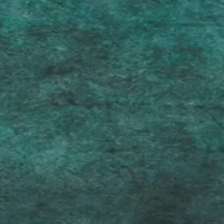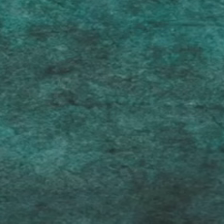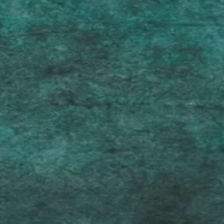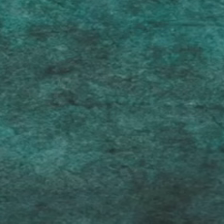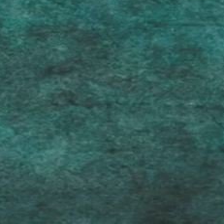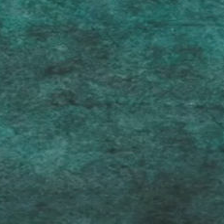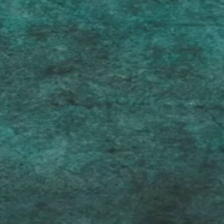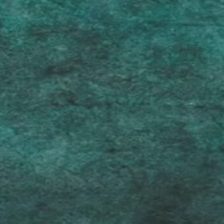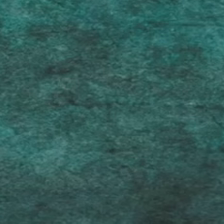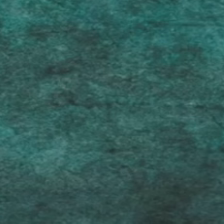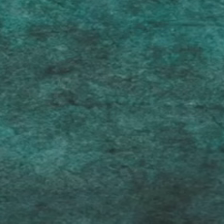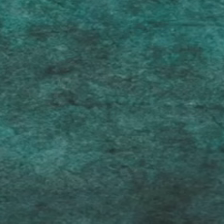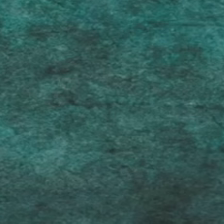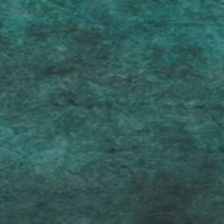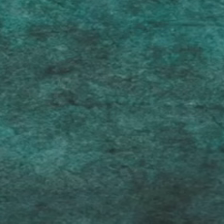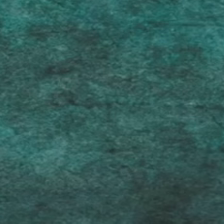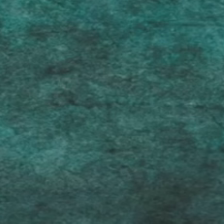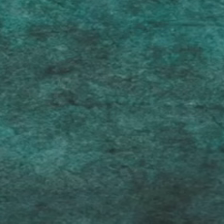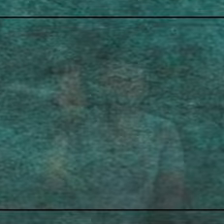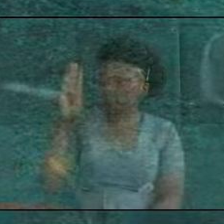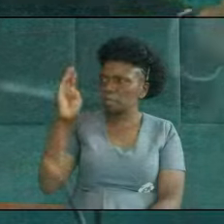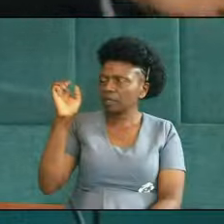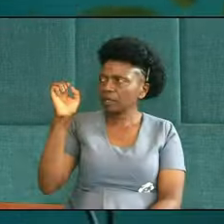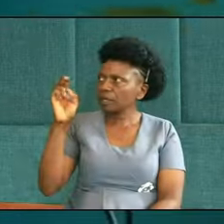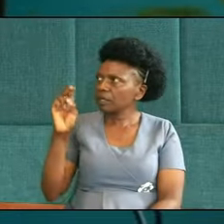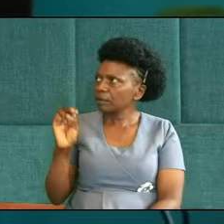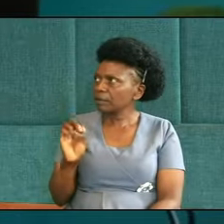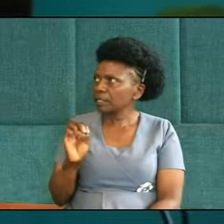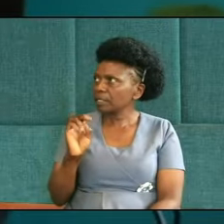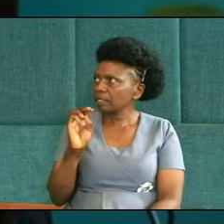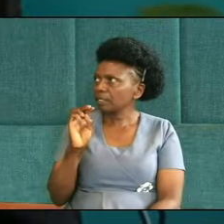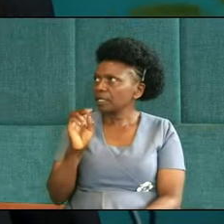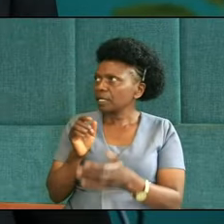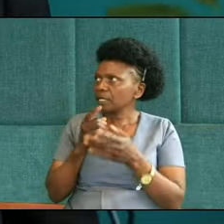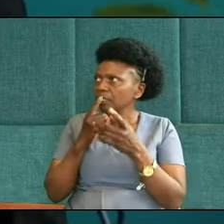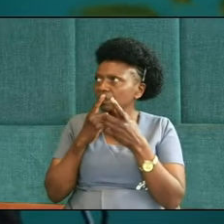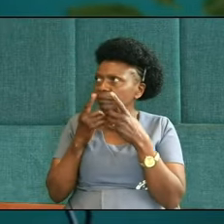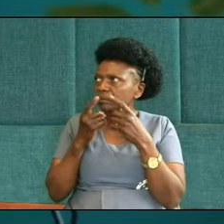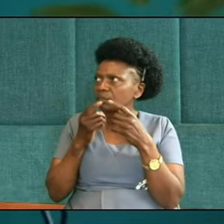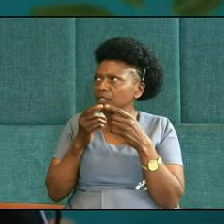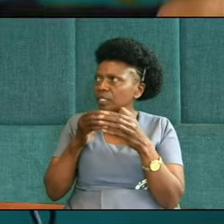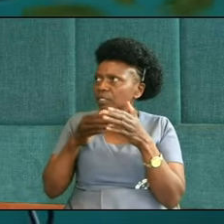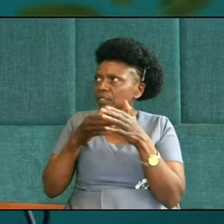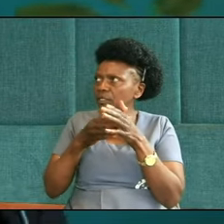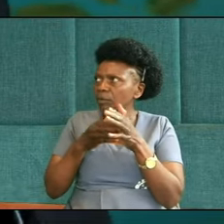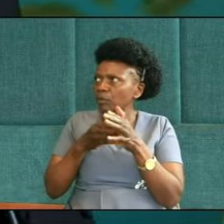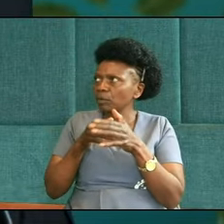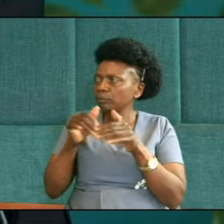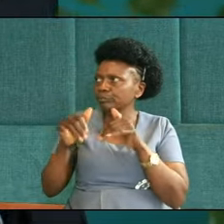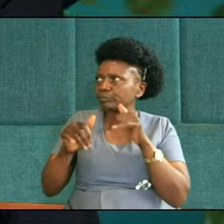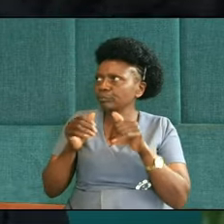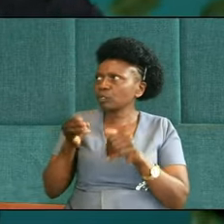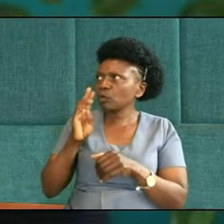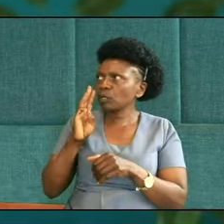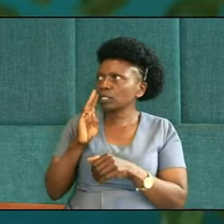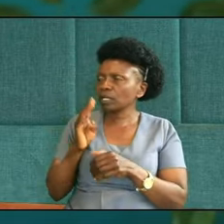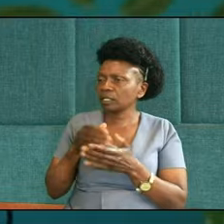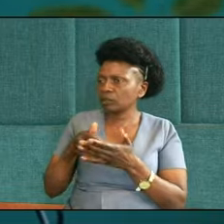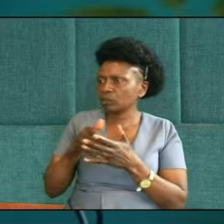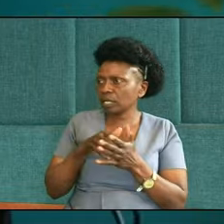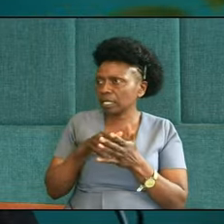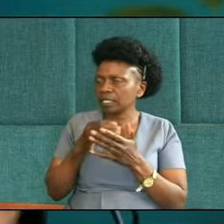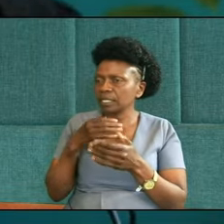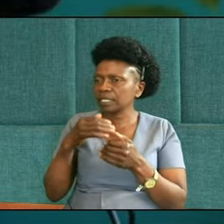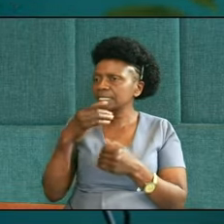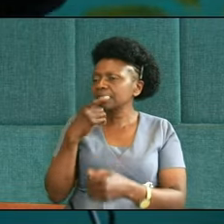unstable as water. Imagine standing around your father's bedside, all of the brothers and your dad gives you bad news, you are wicked, in front of